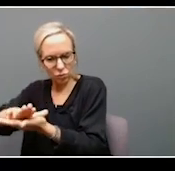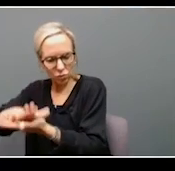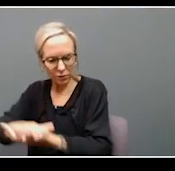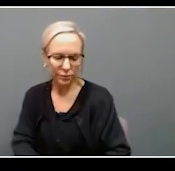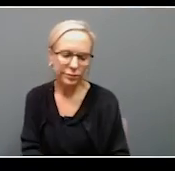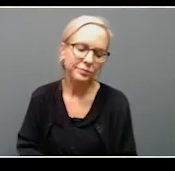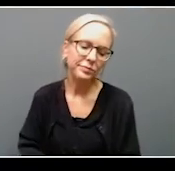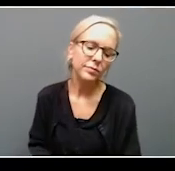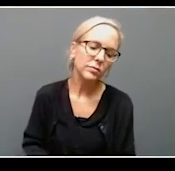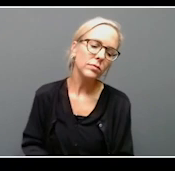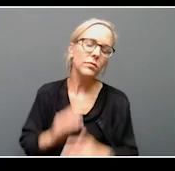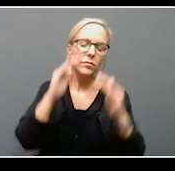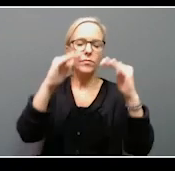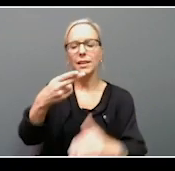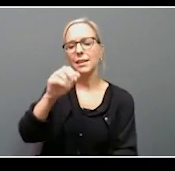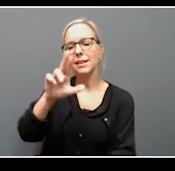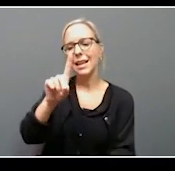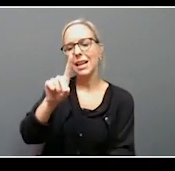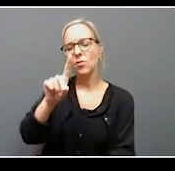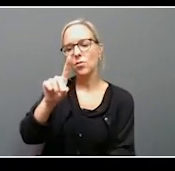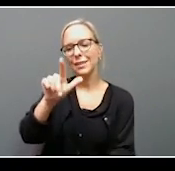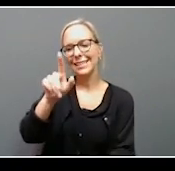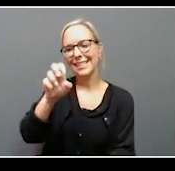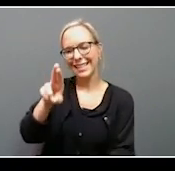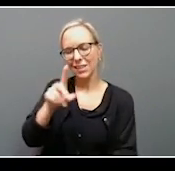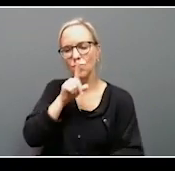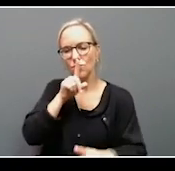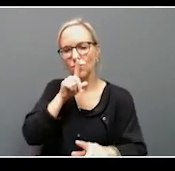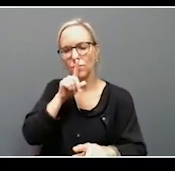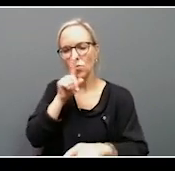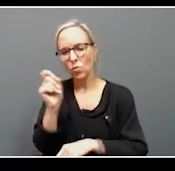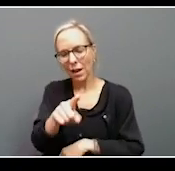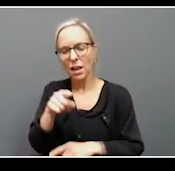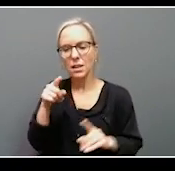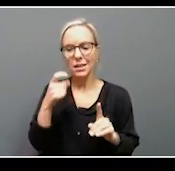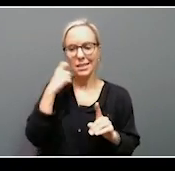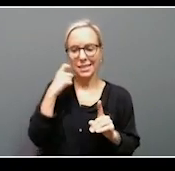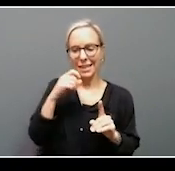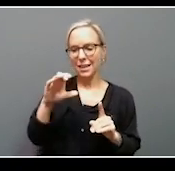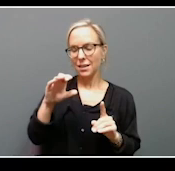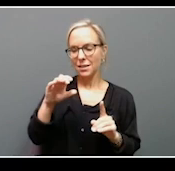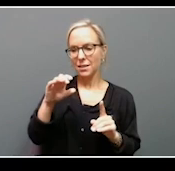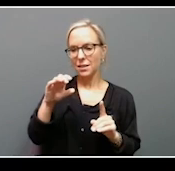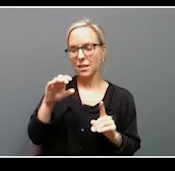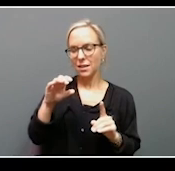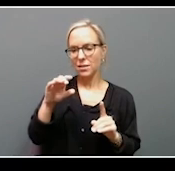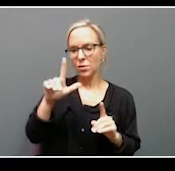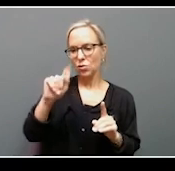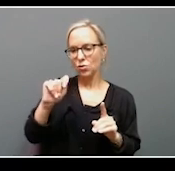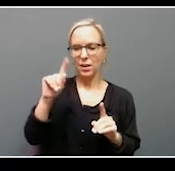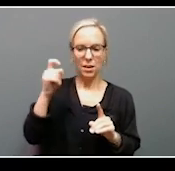Yes, sir, thank you. Earlier this week, Attorney General Cameron announced his public safety plan. He had some